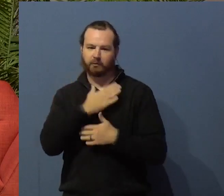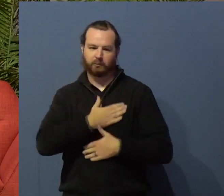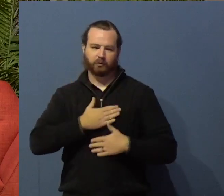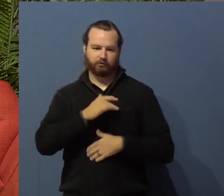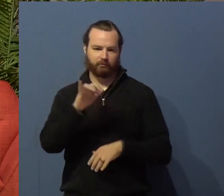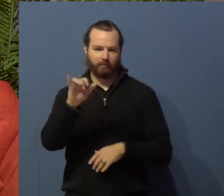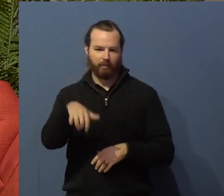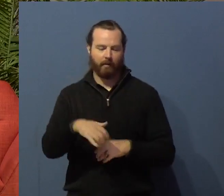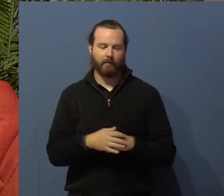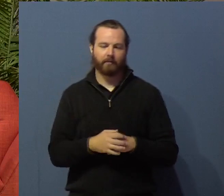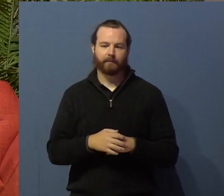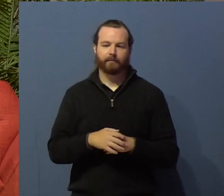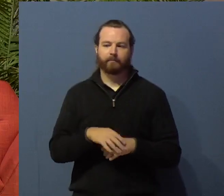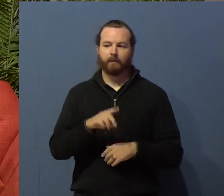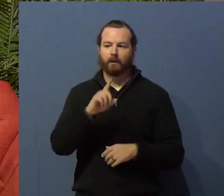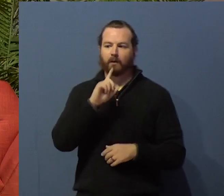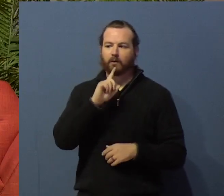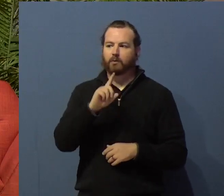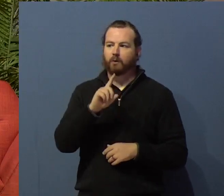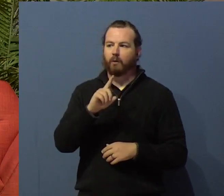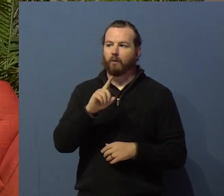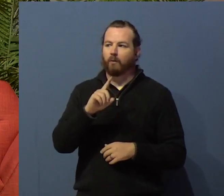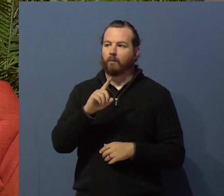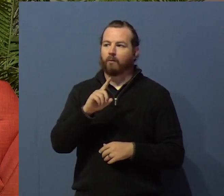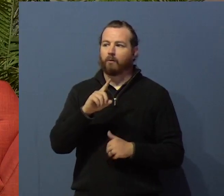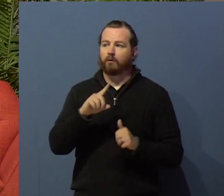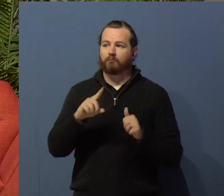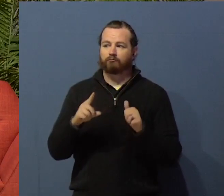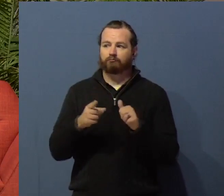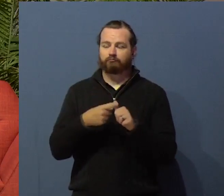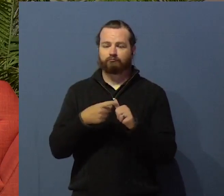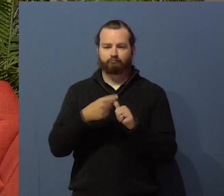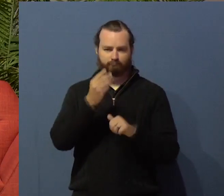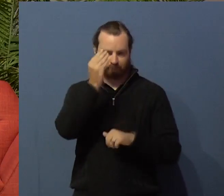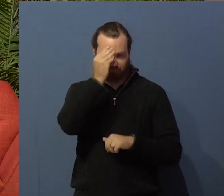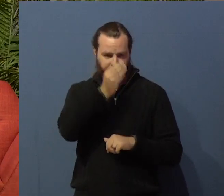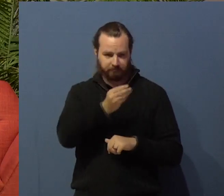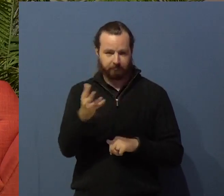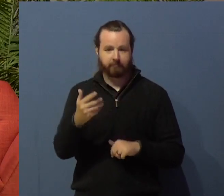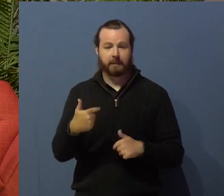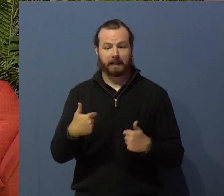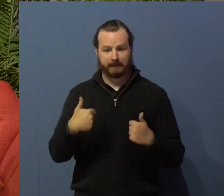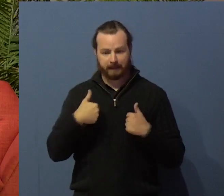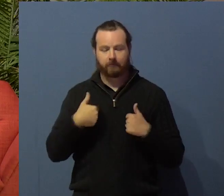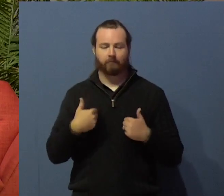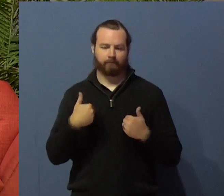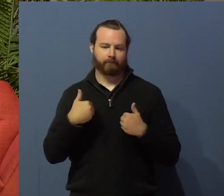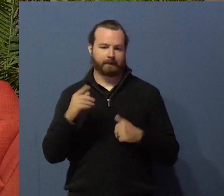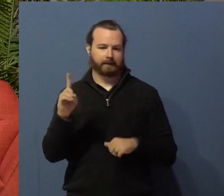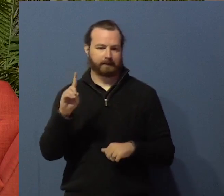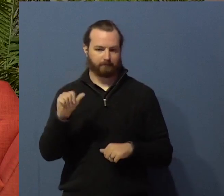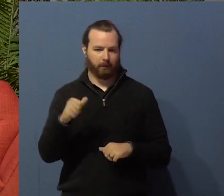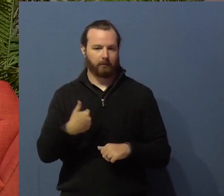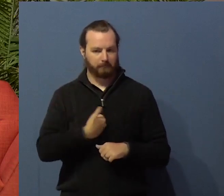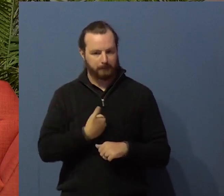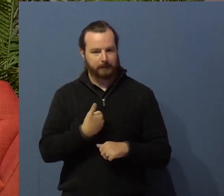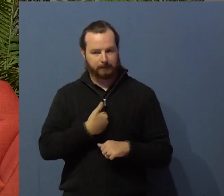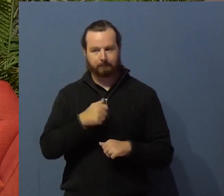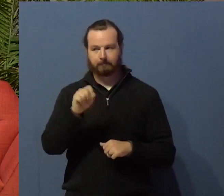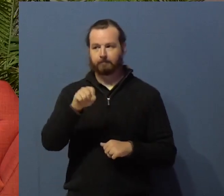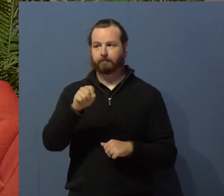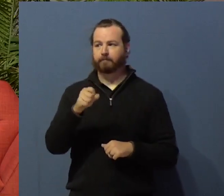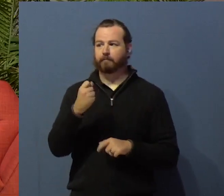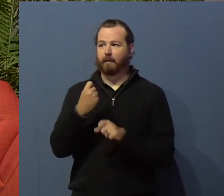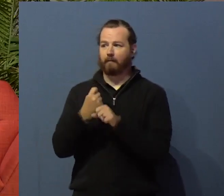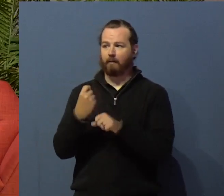Probably should start off by saying, I am a person with disabilities myself. If you remember when I spoke here